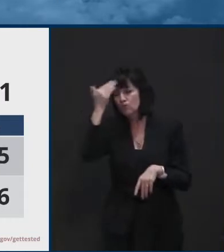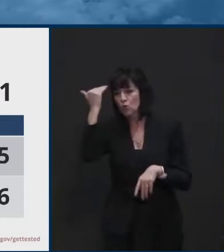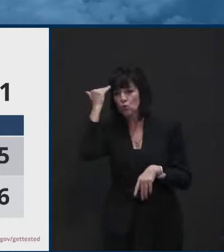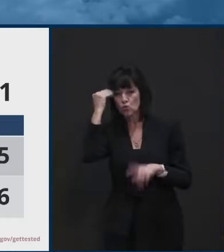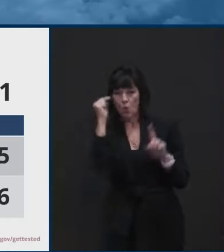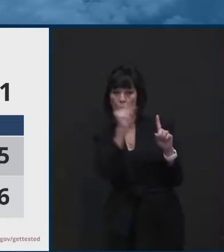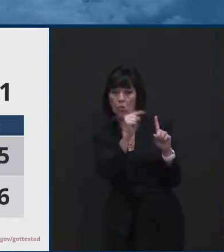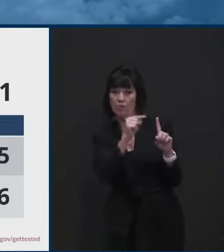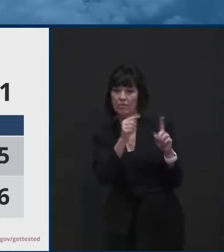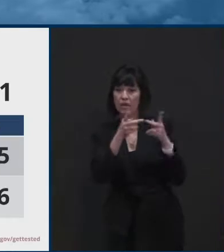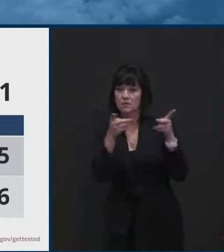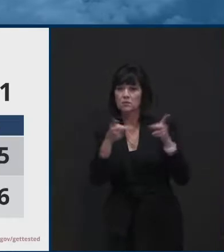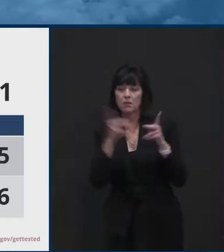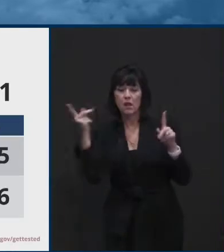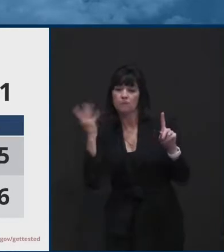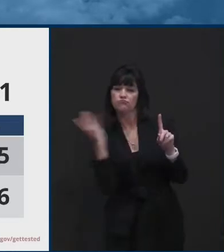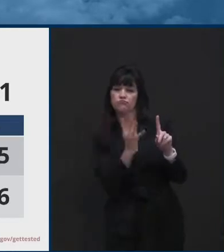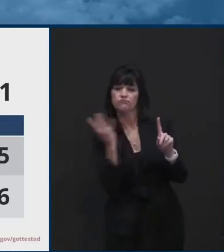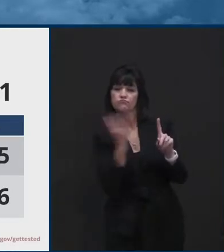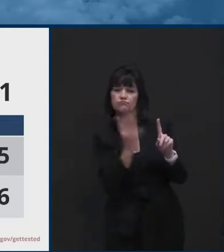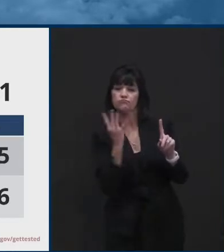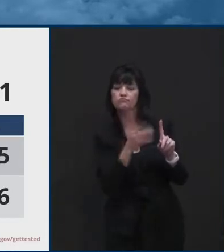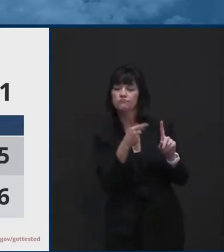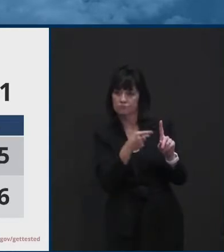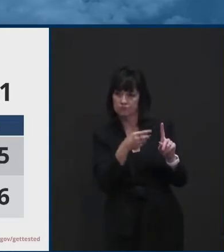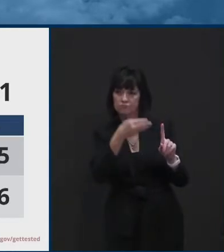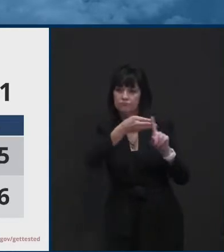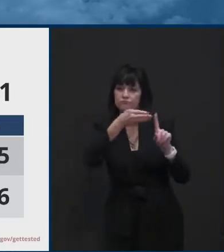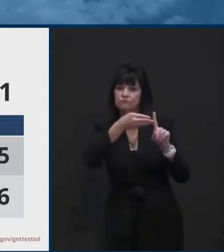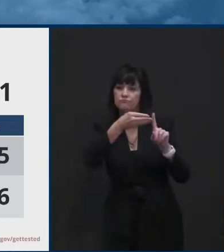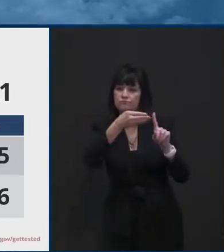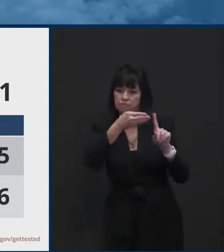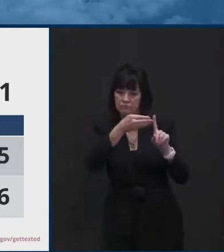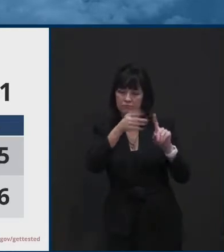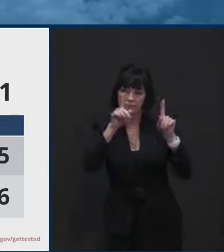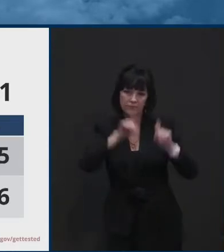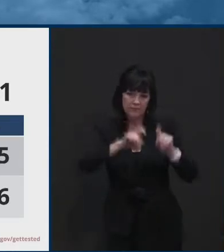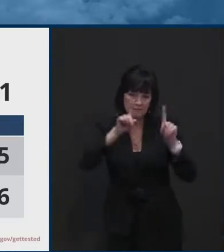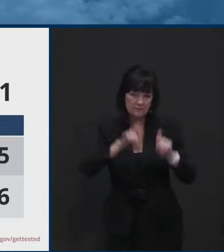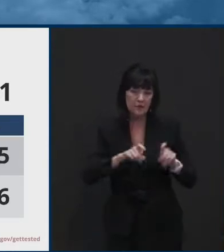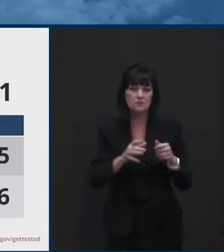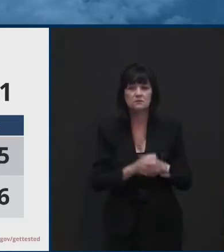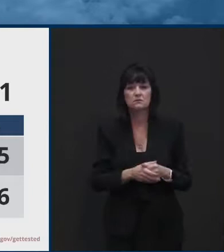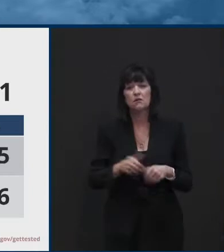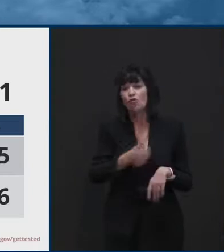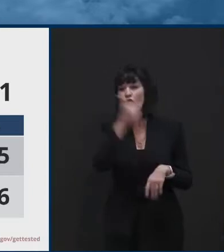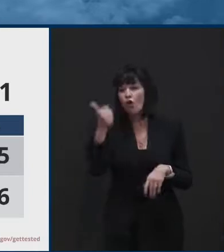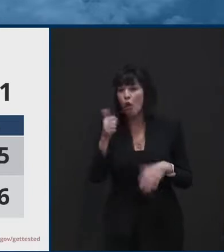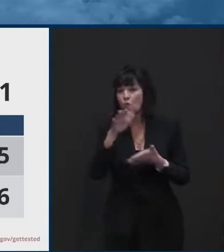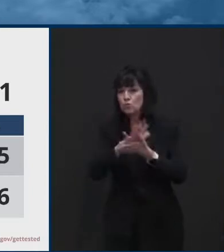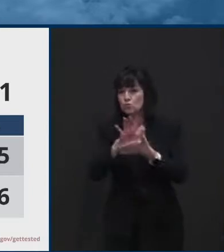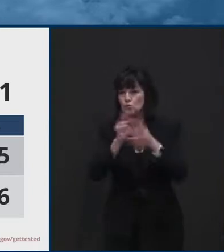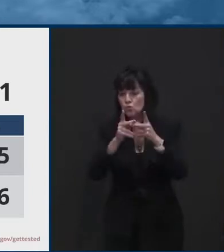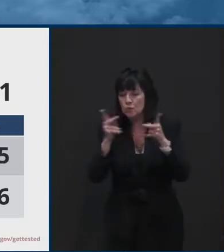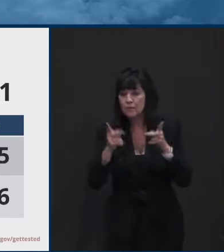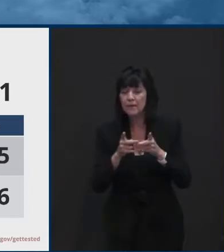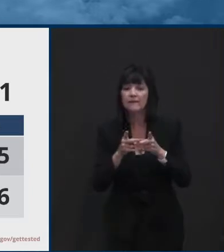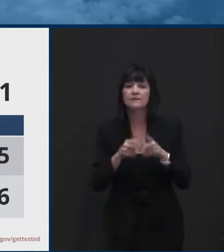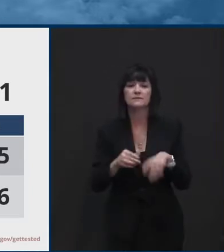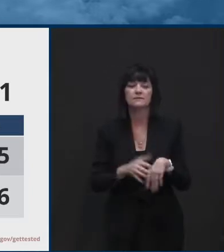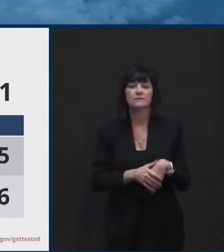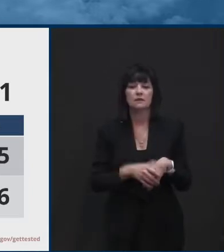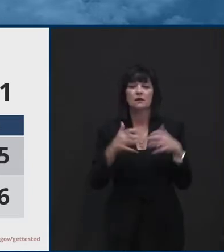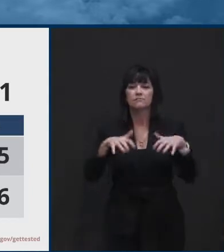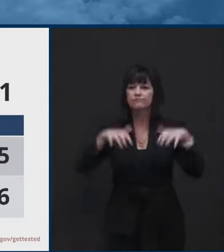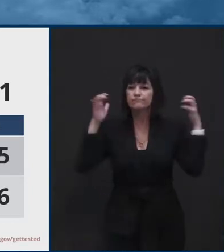people trust that. you know, the, the staff at DEMA, Walgreens, the school locations, the, you know, partners at Frawley Stadium or other events where we do this